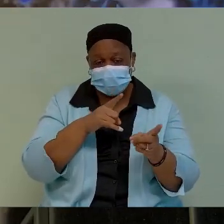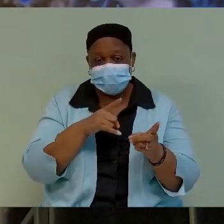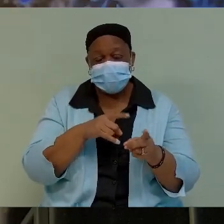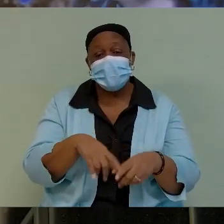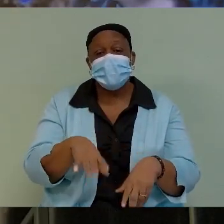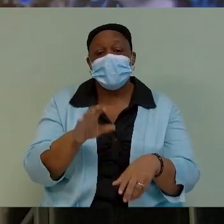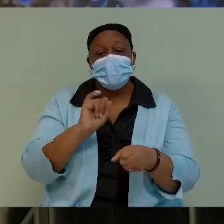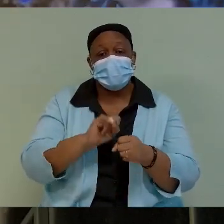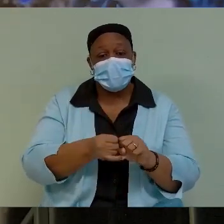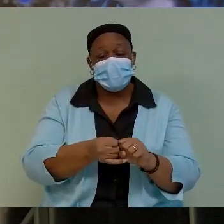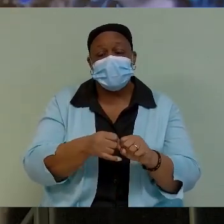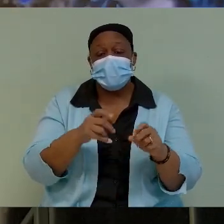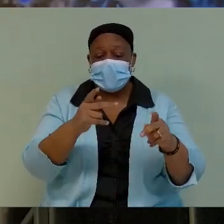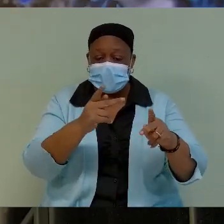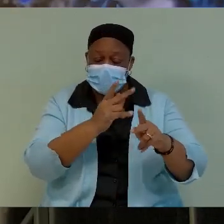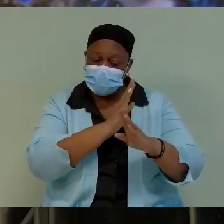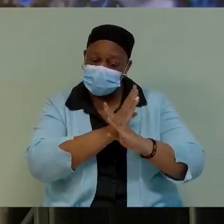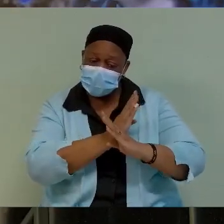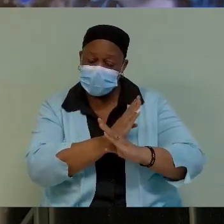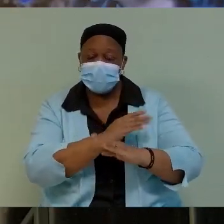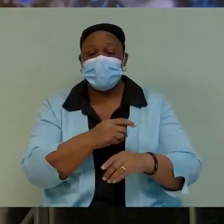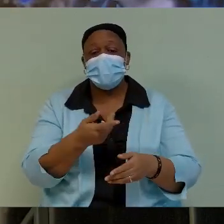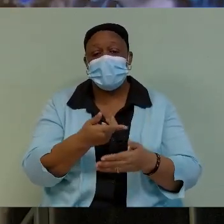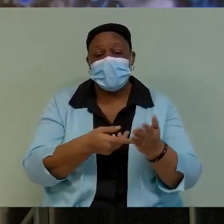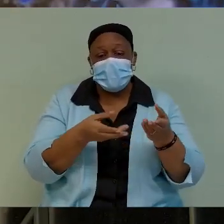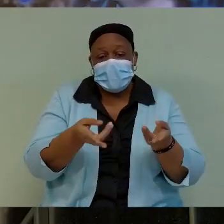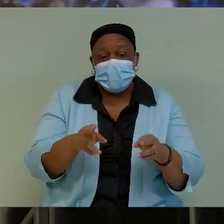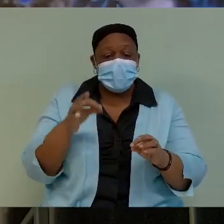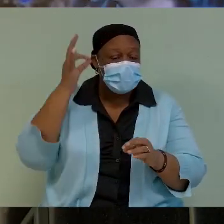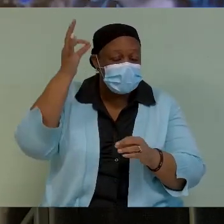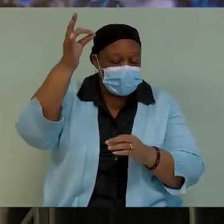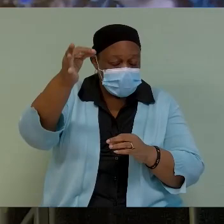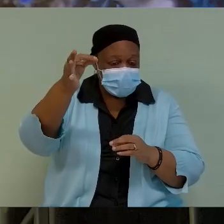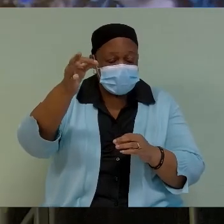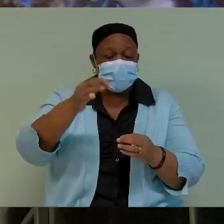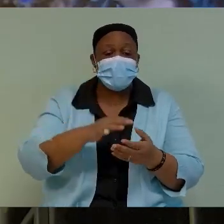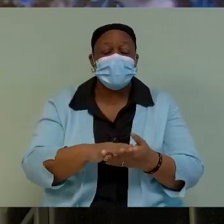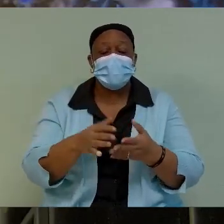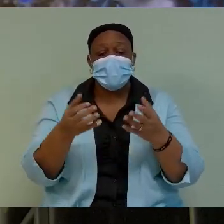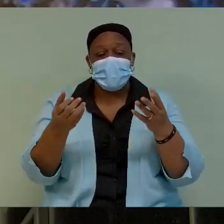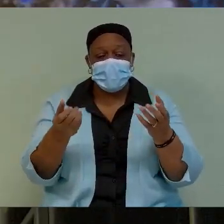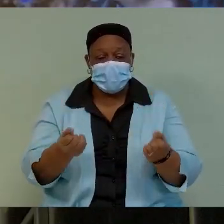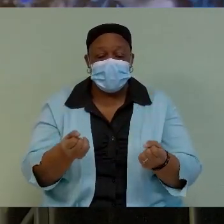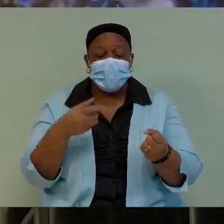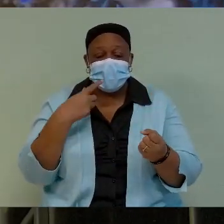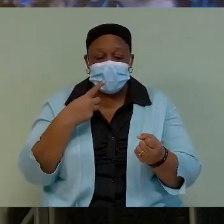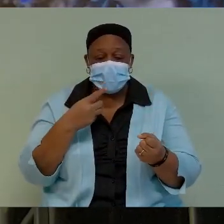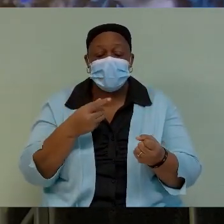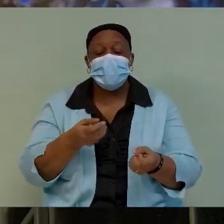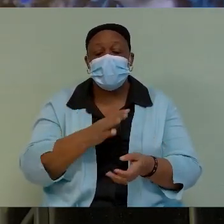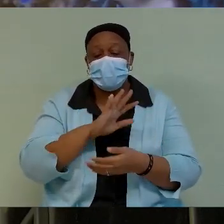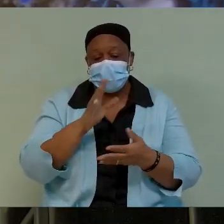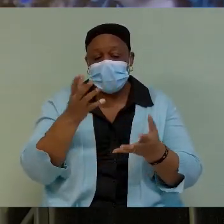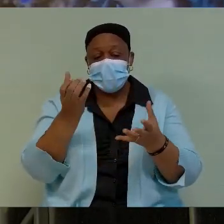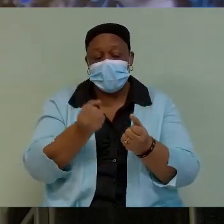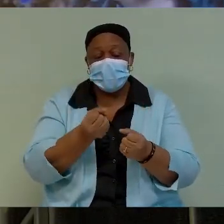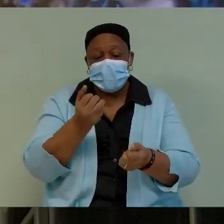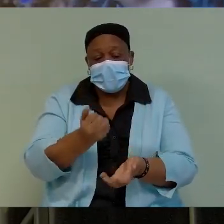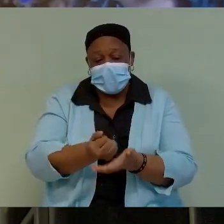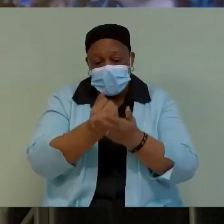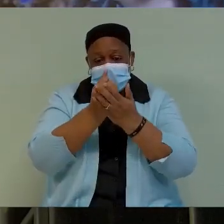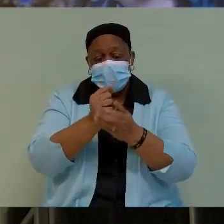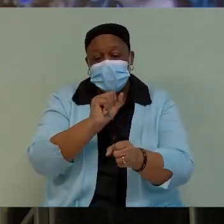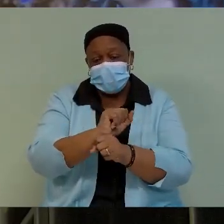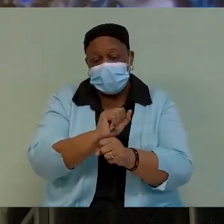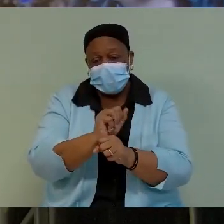And so, again, I'm just here to just recommit the support of the ministry, and myself as the new minister,